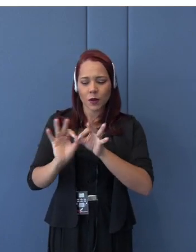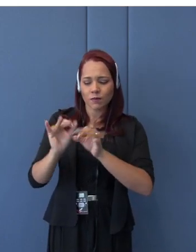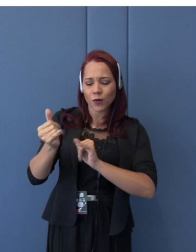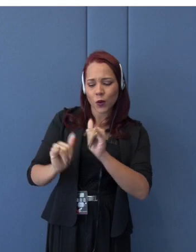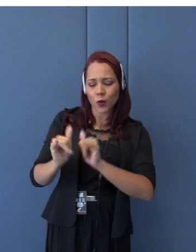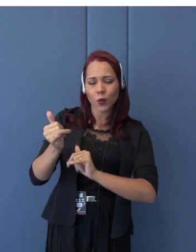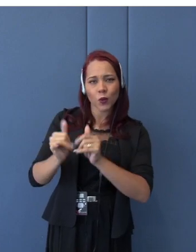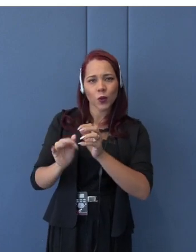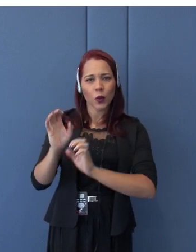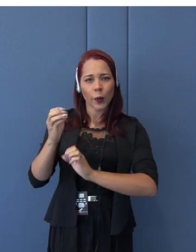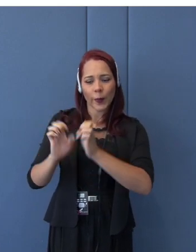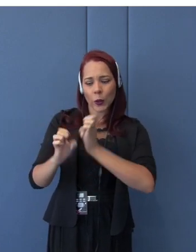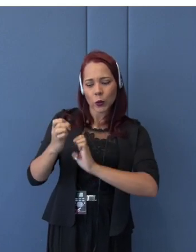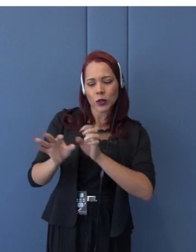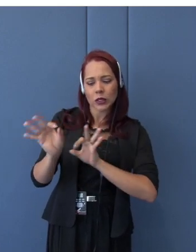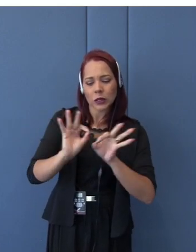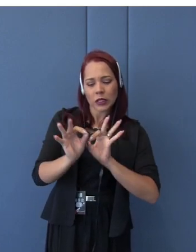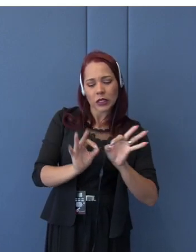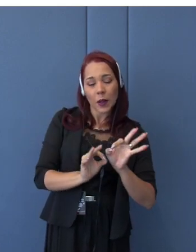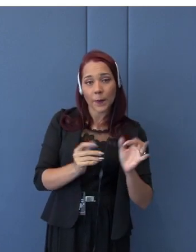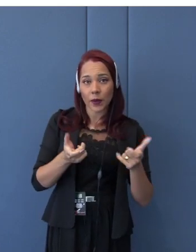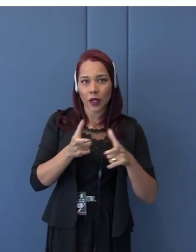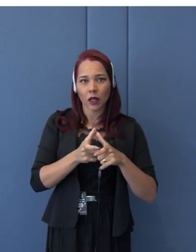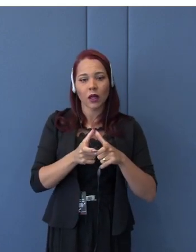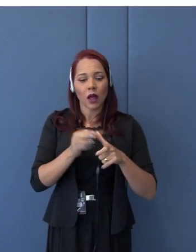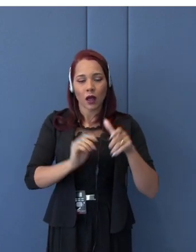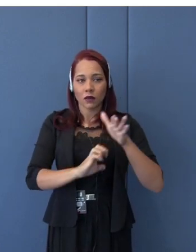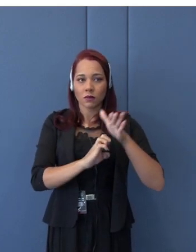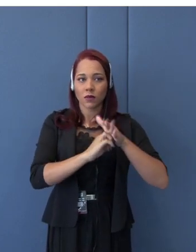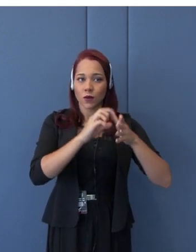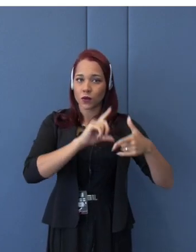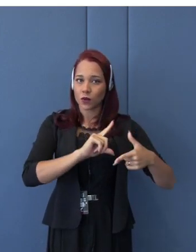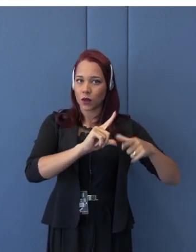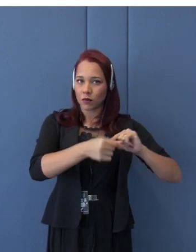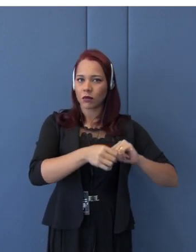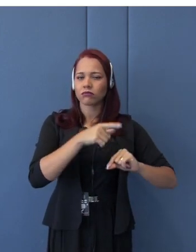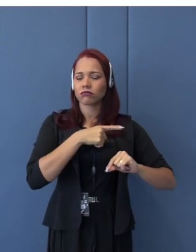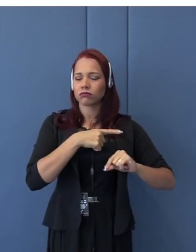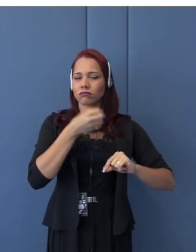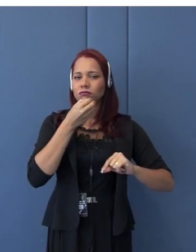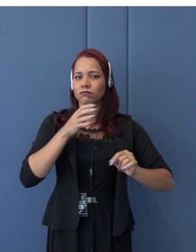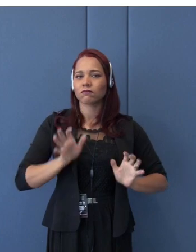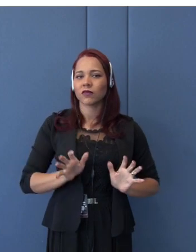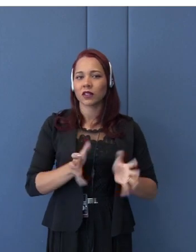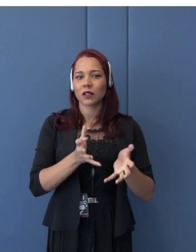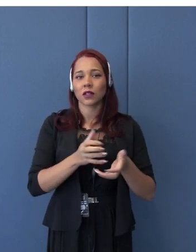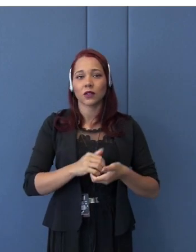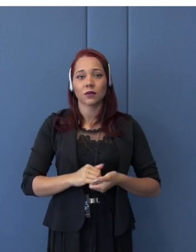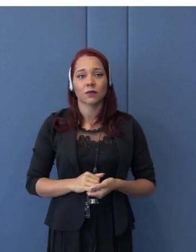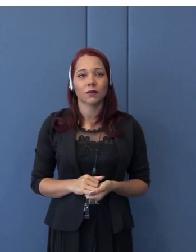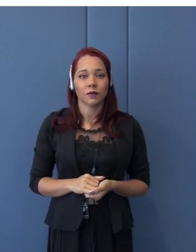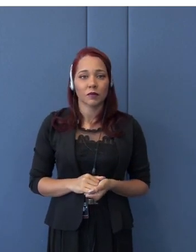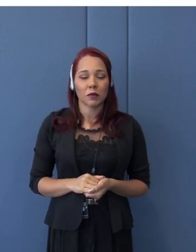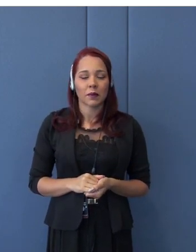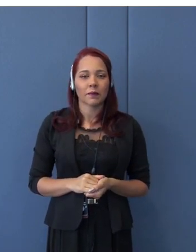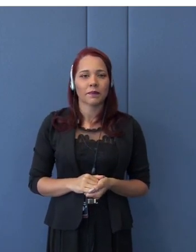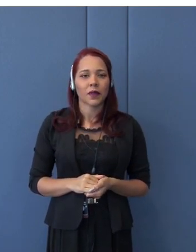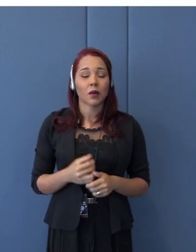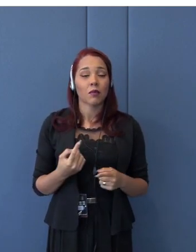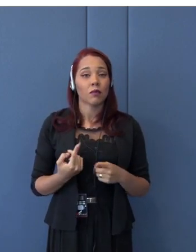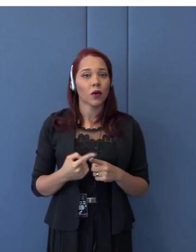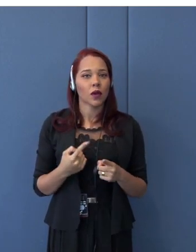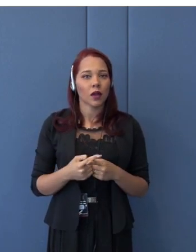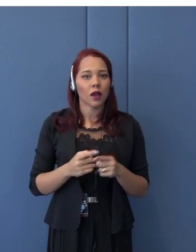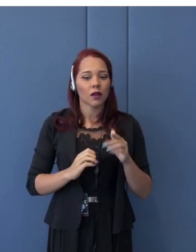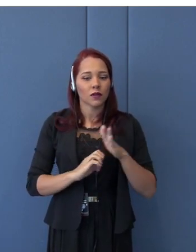took advantage of the very ambitious movement by ASEAN